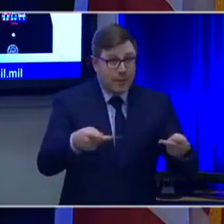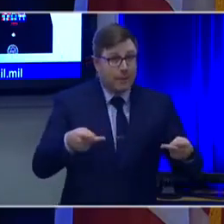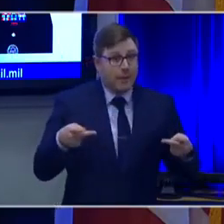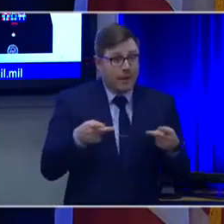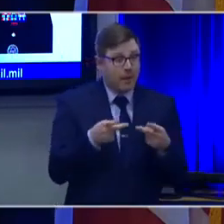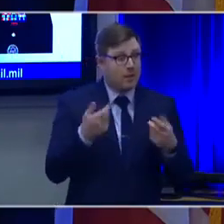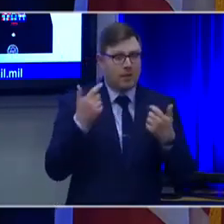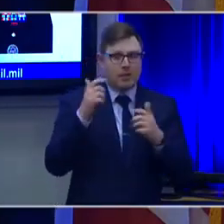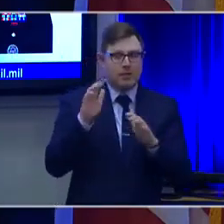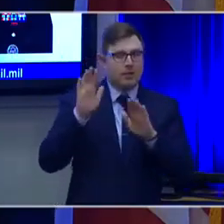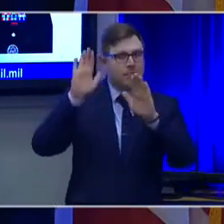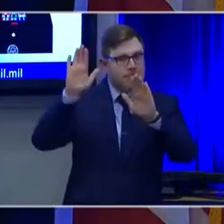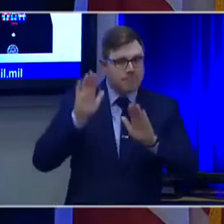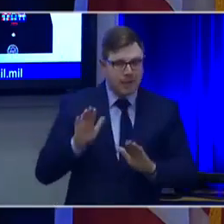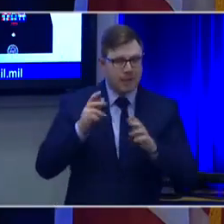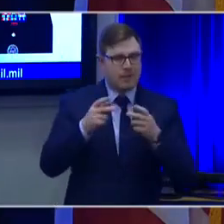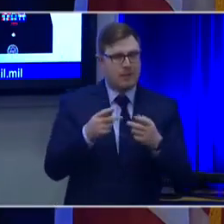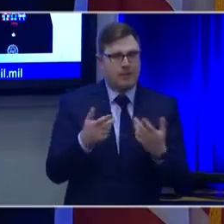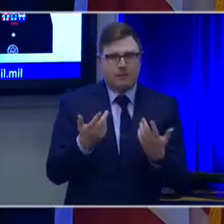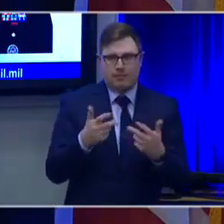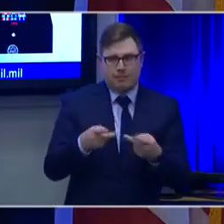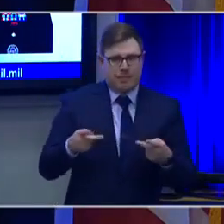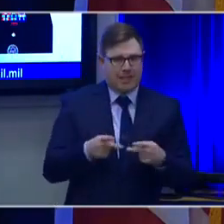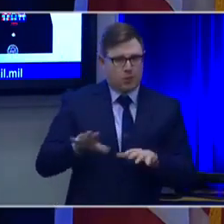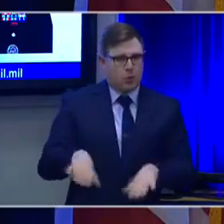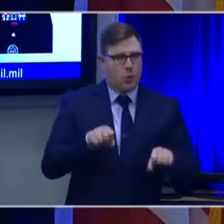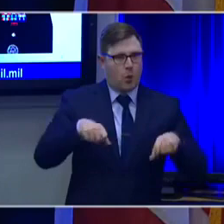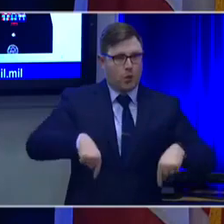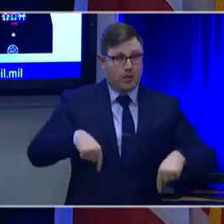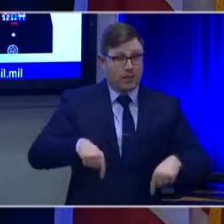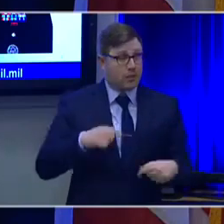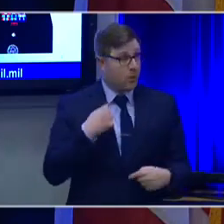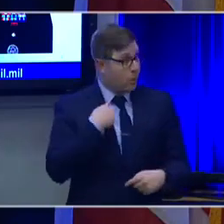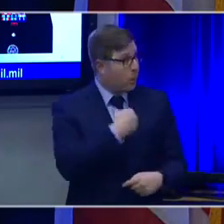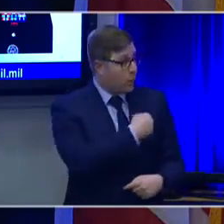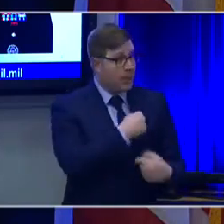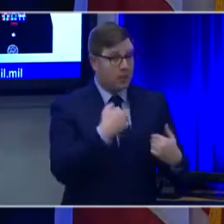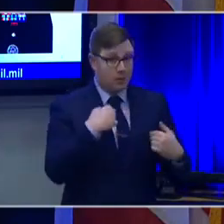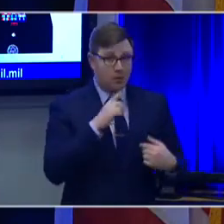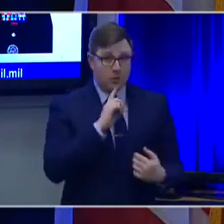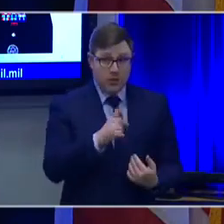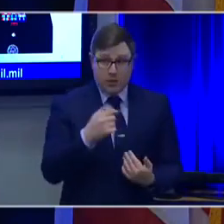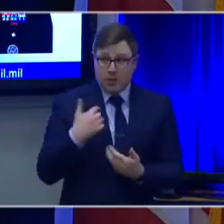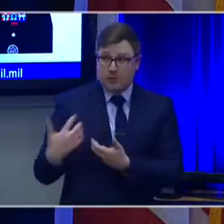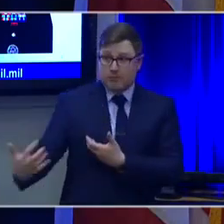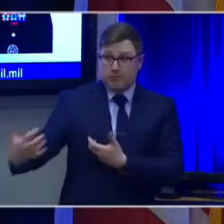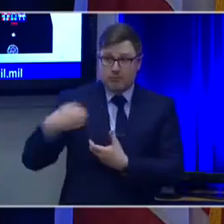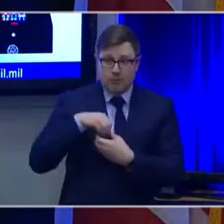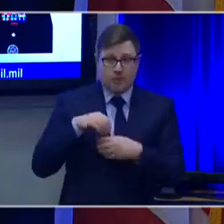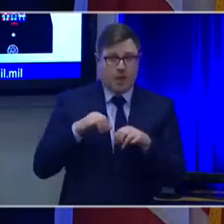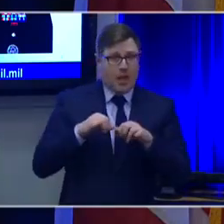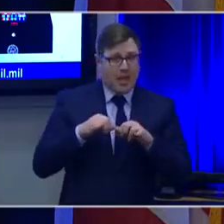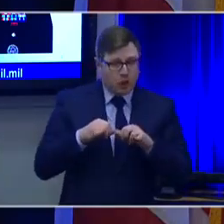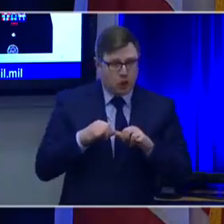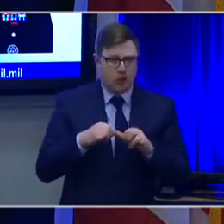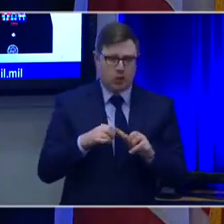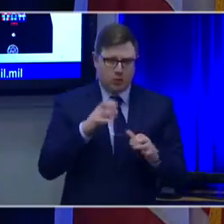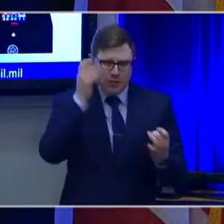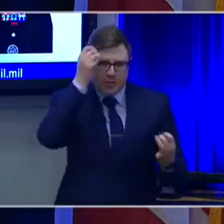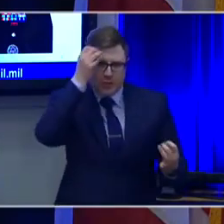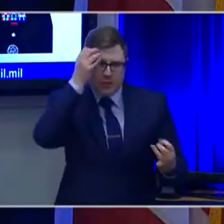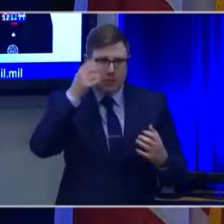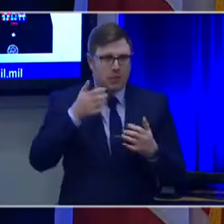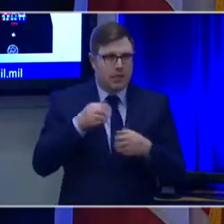our nation has historically associated engineers with its military. You know, the first military school